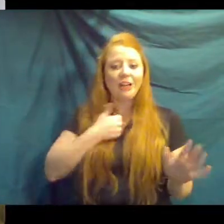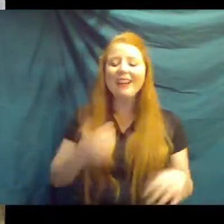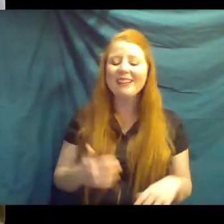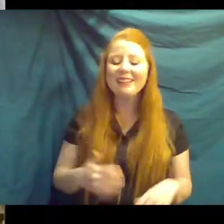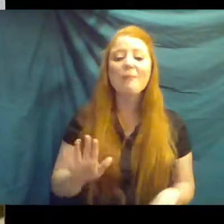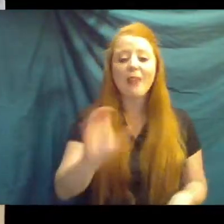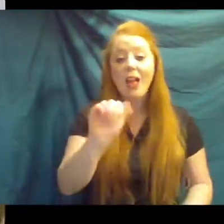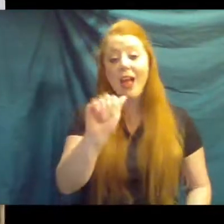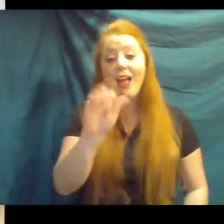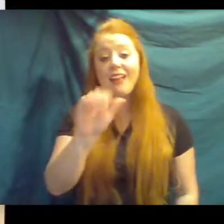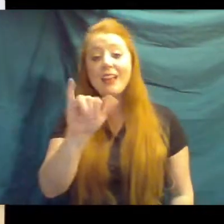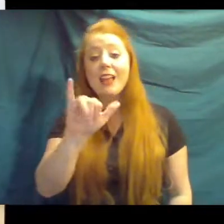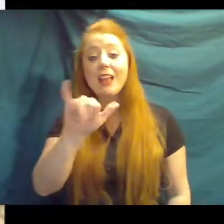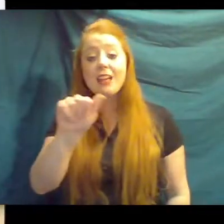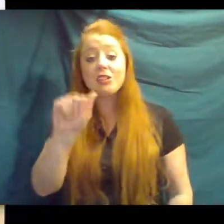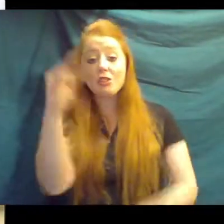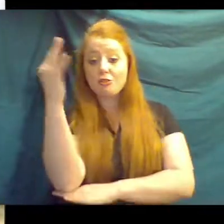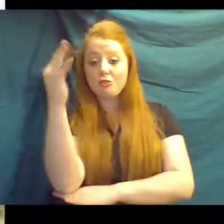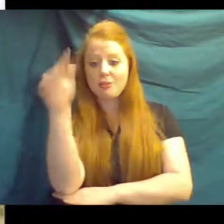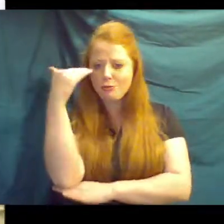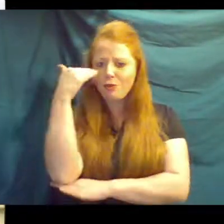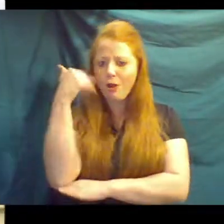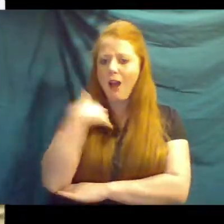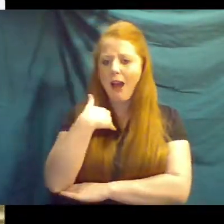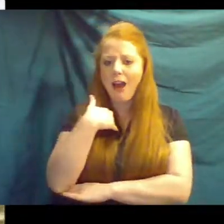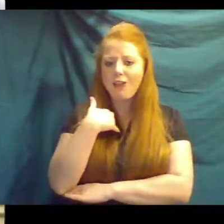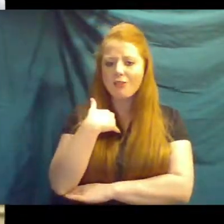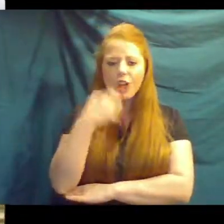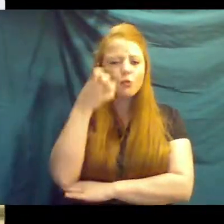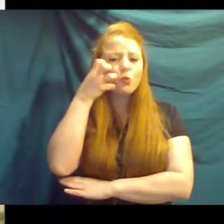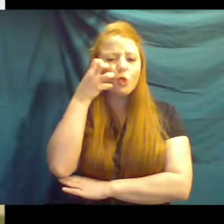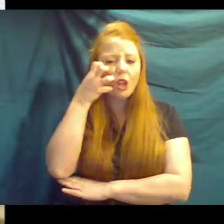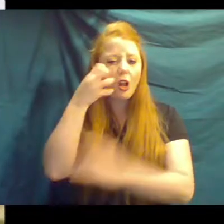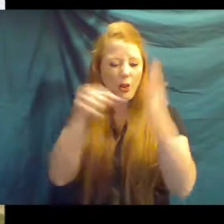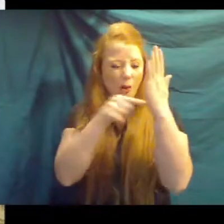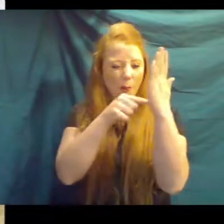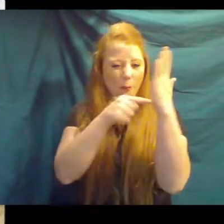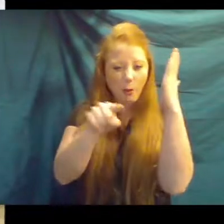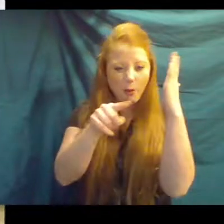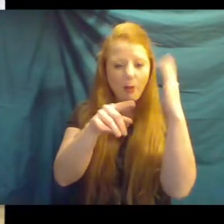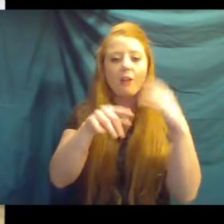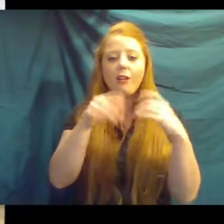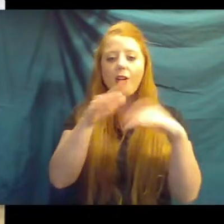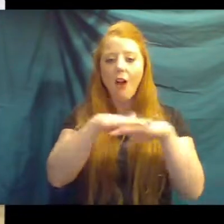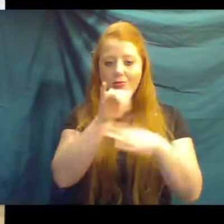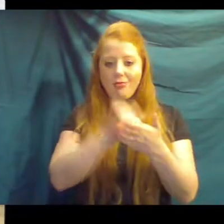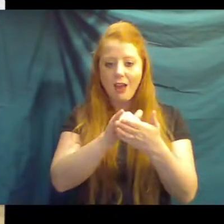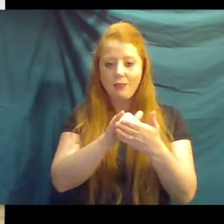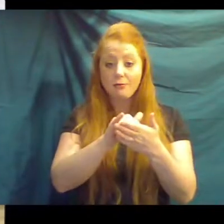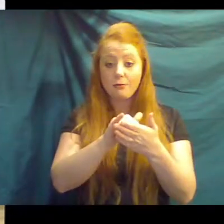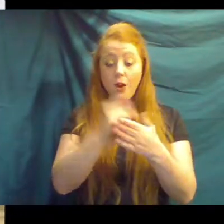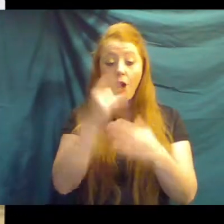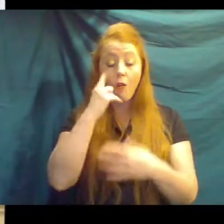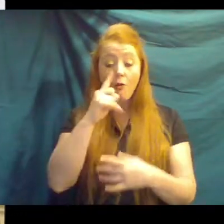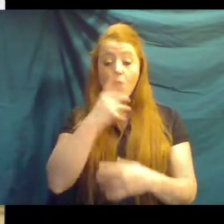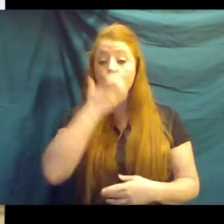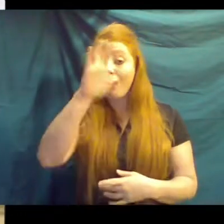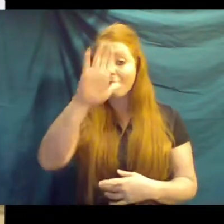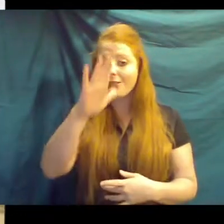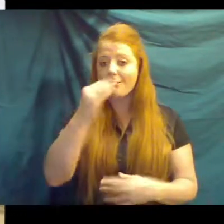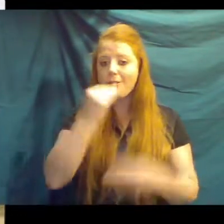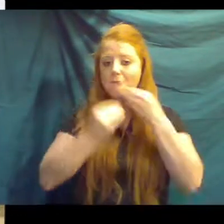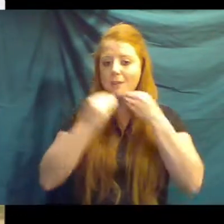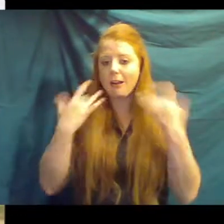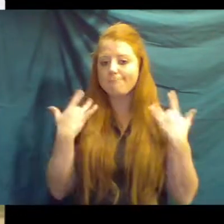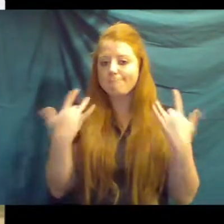Acacia trees are known to have really thick thorns on them. A couple adaptations that giraffes have for their eating habits are their